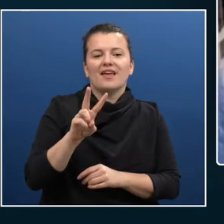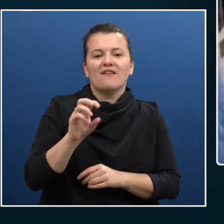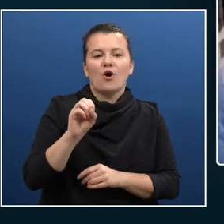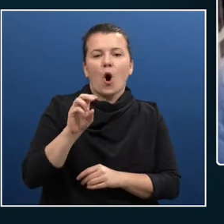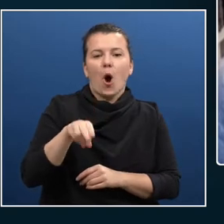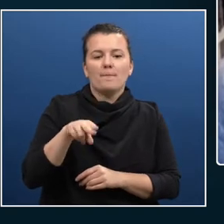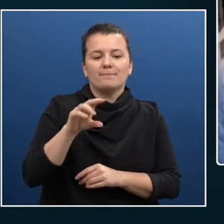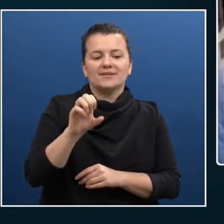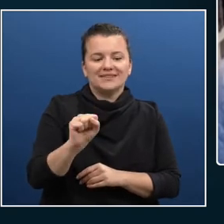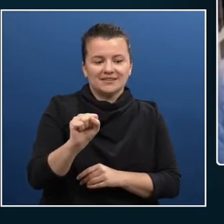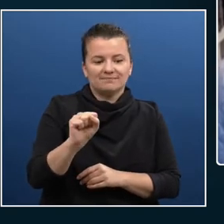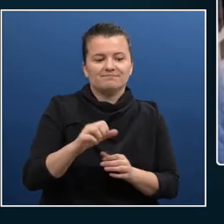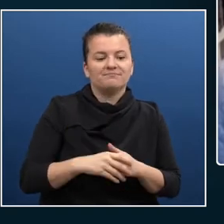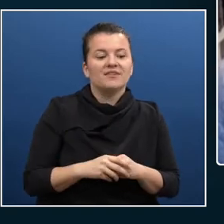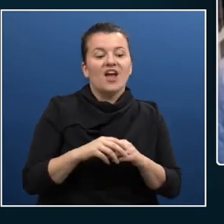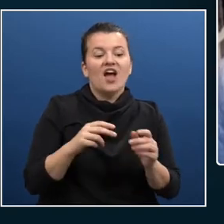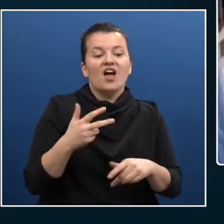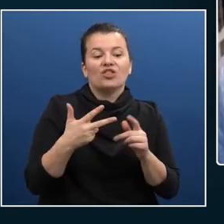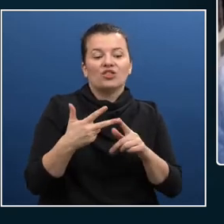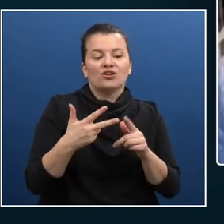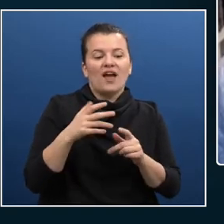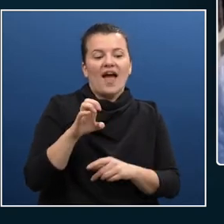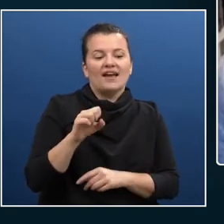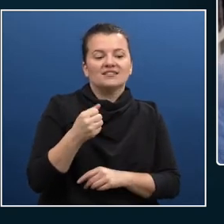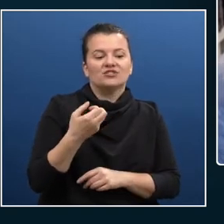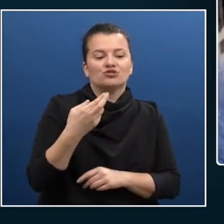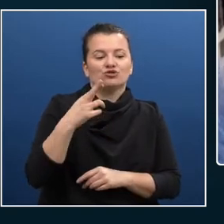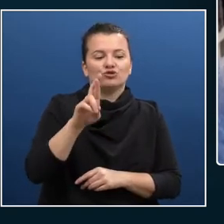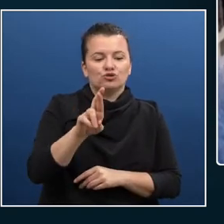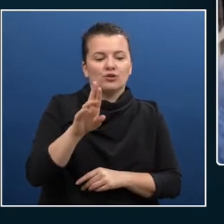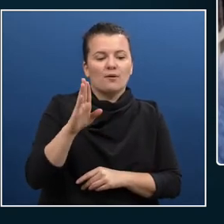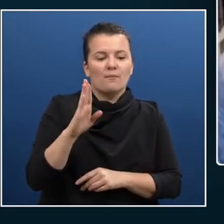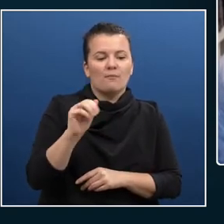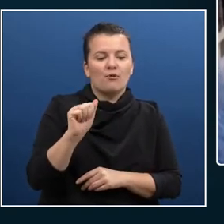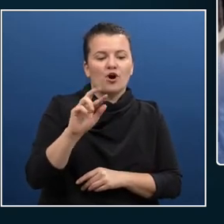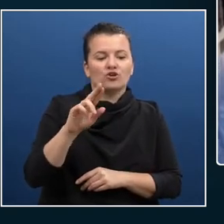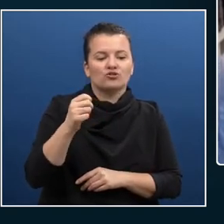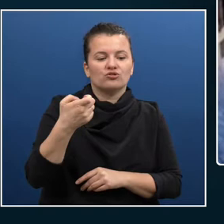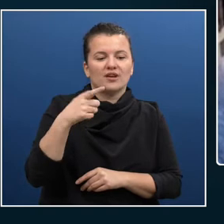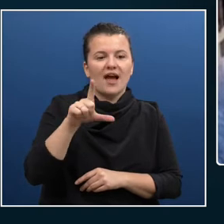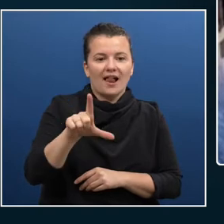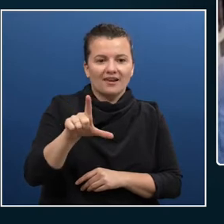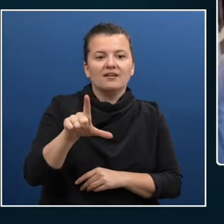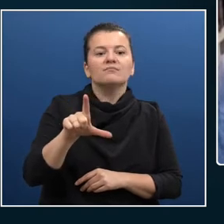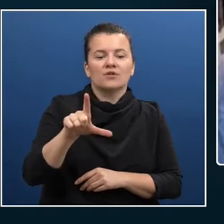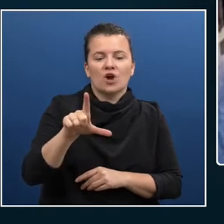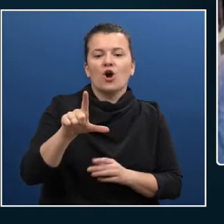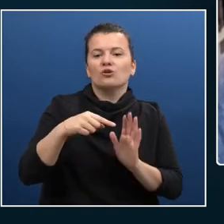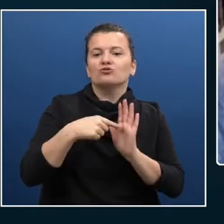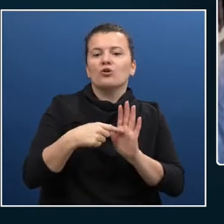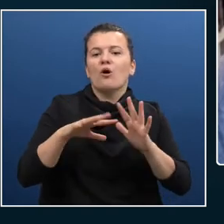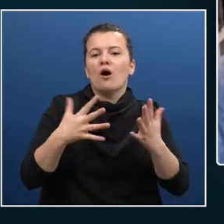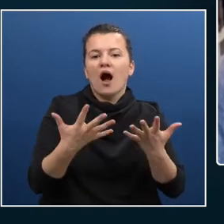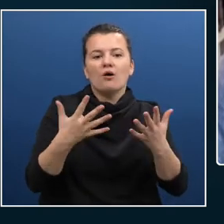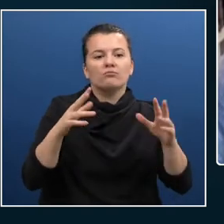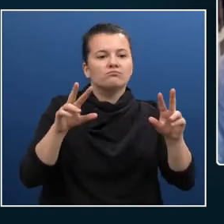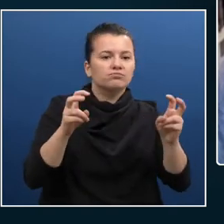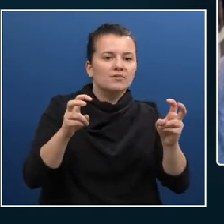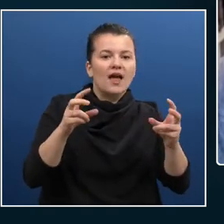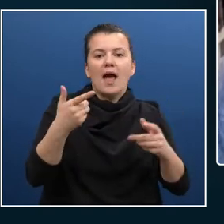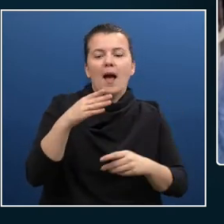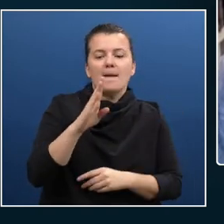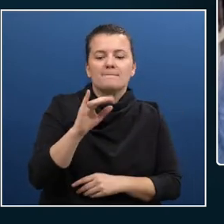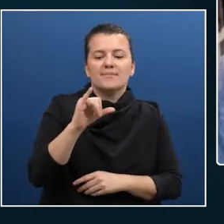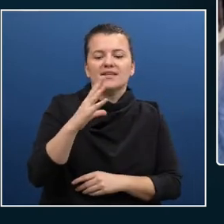helping her look. Oh, we're going to do a session on ARM templates and how to empower them with Project Bicep. So that will be great as